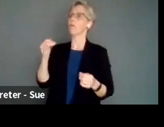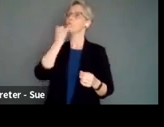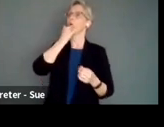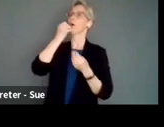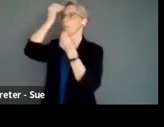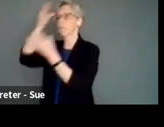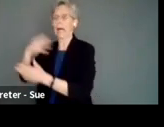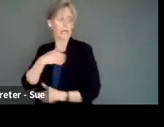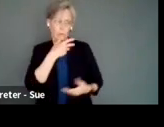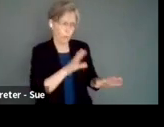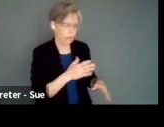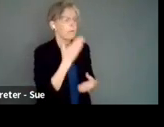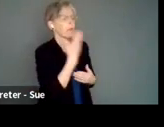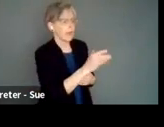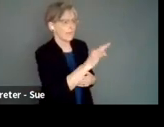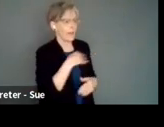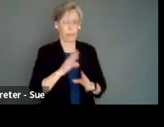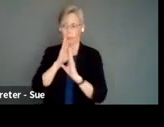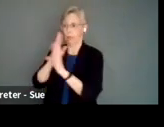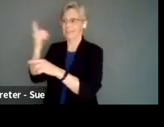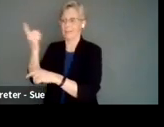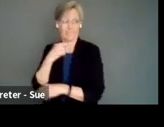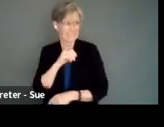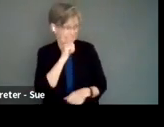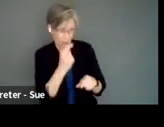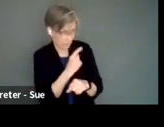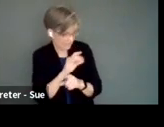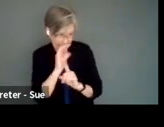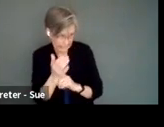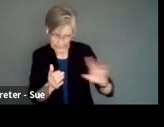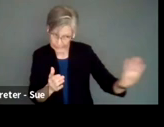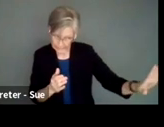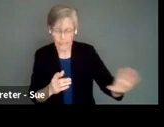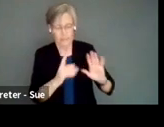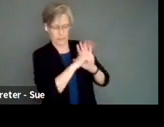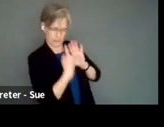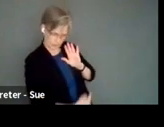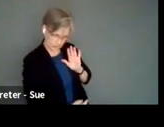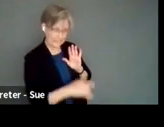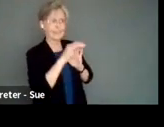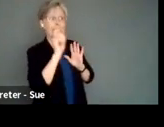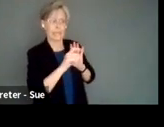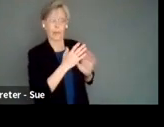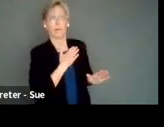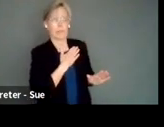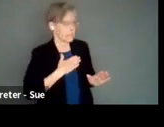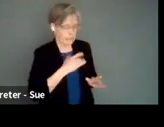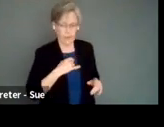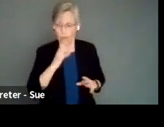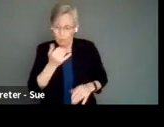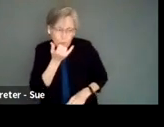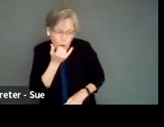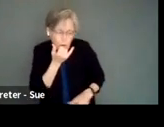thank you, Holly, for being on the call. If I say anything that's culturally inappropriate, please correct me as necessary, whenever necessary,